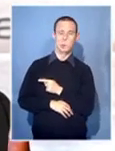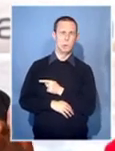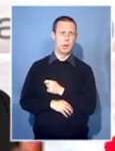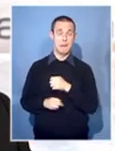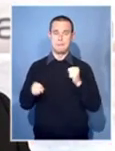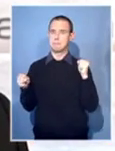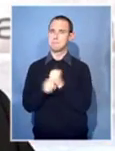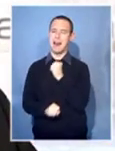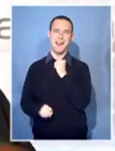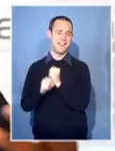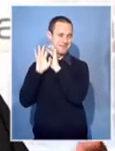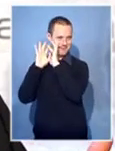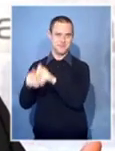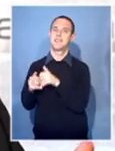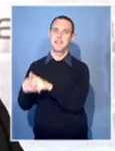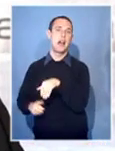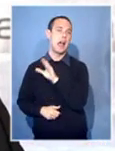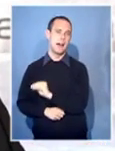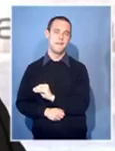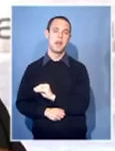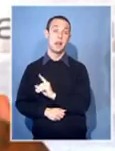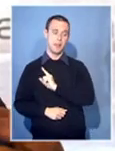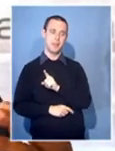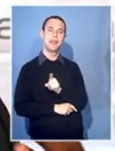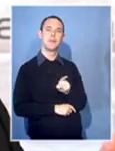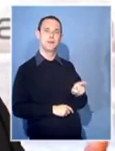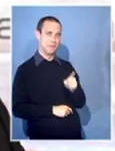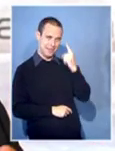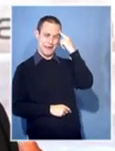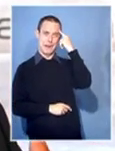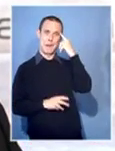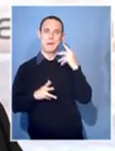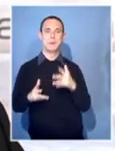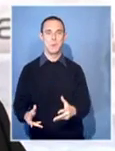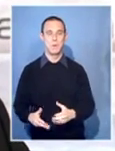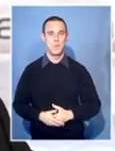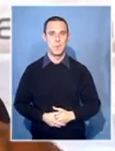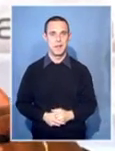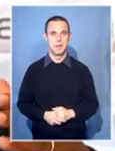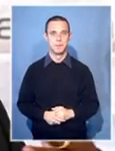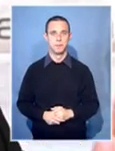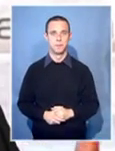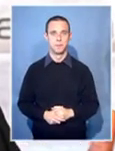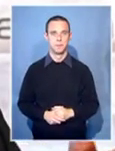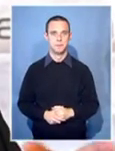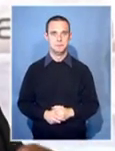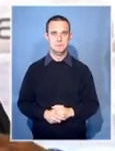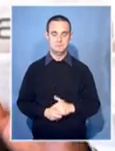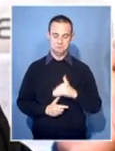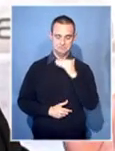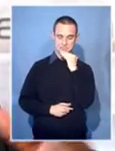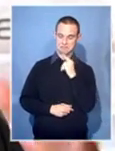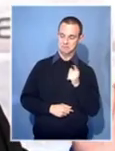created that the NPA is somehow trying to protect